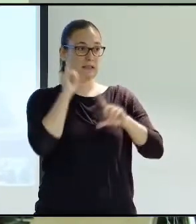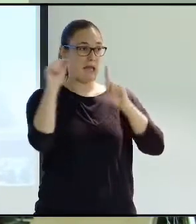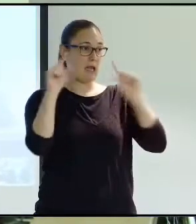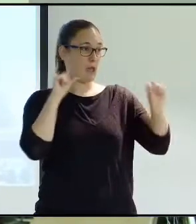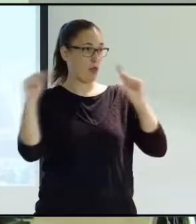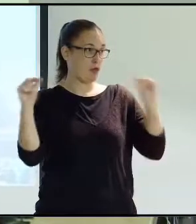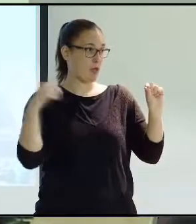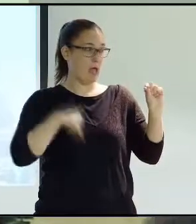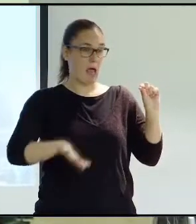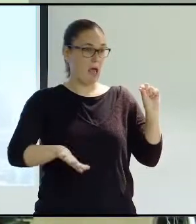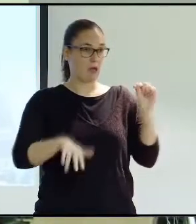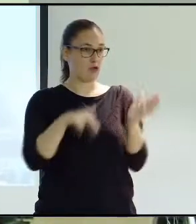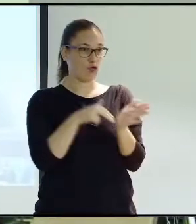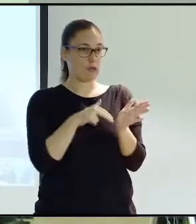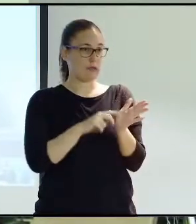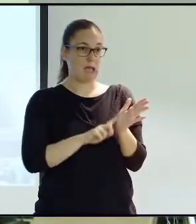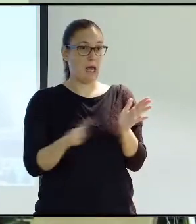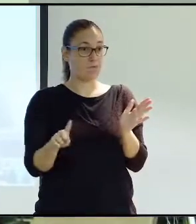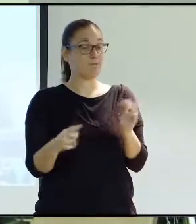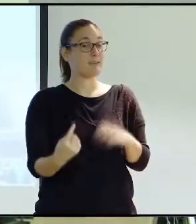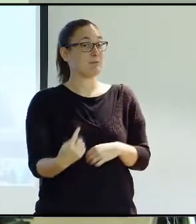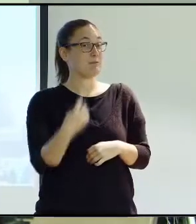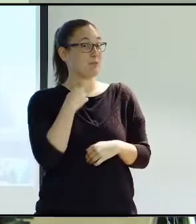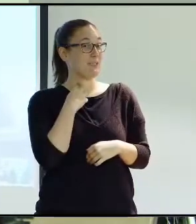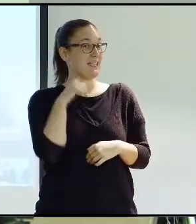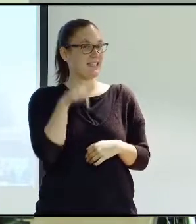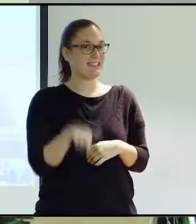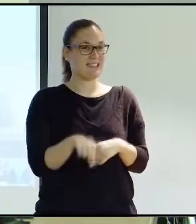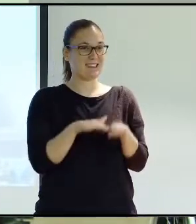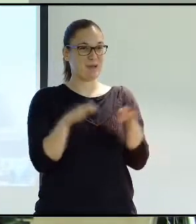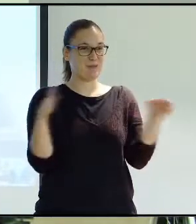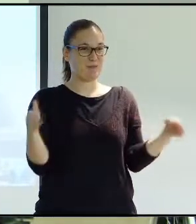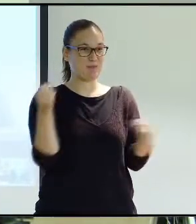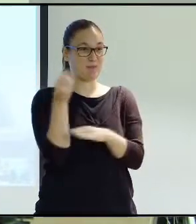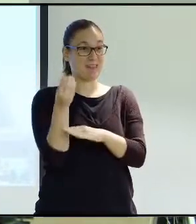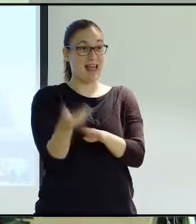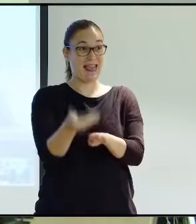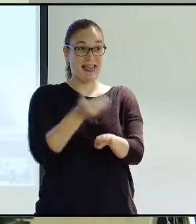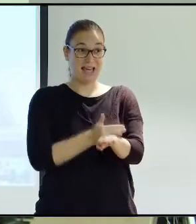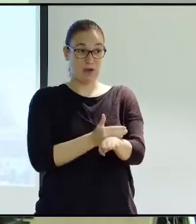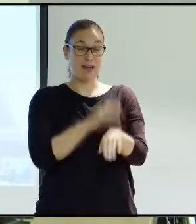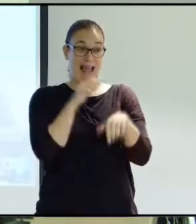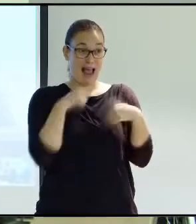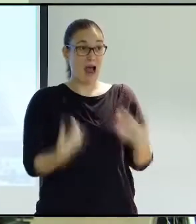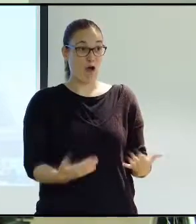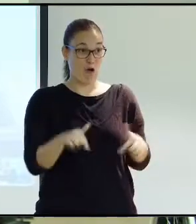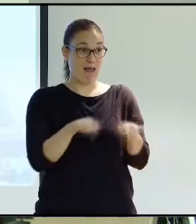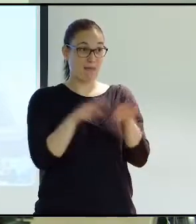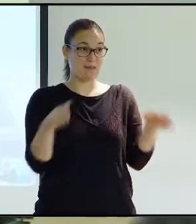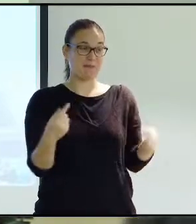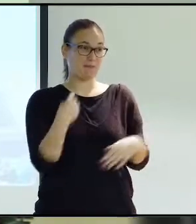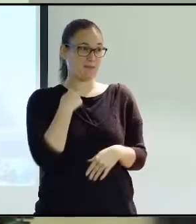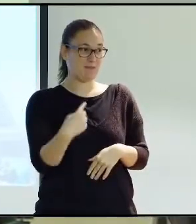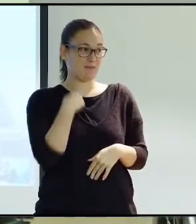some of the people haven't been able to come back today because they didn't hear